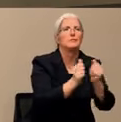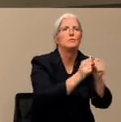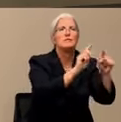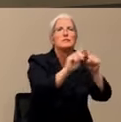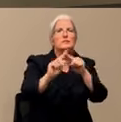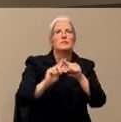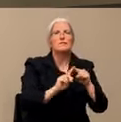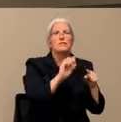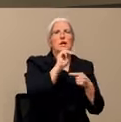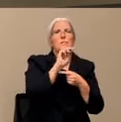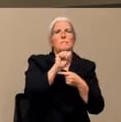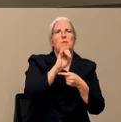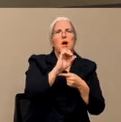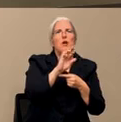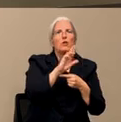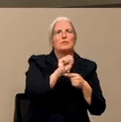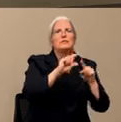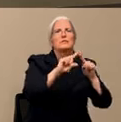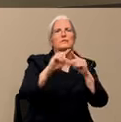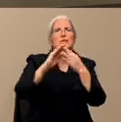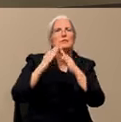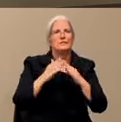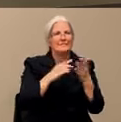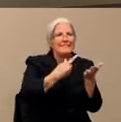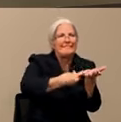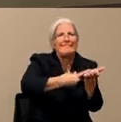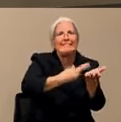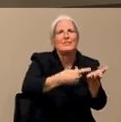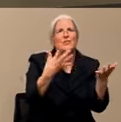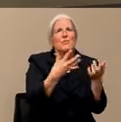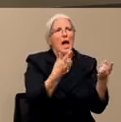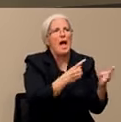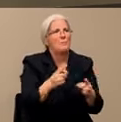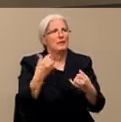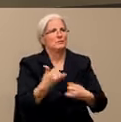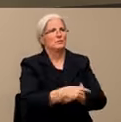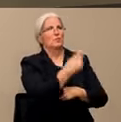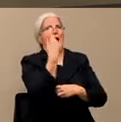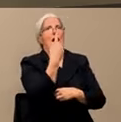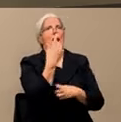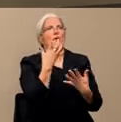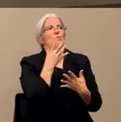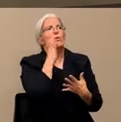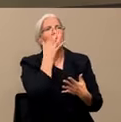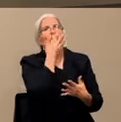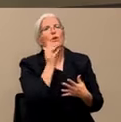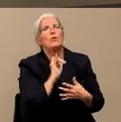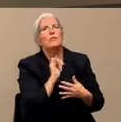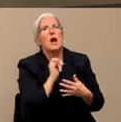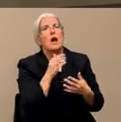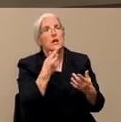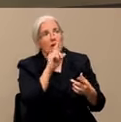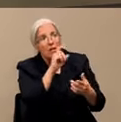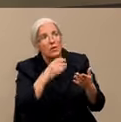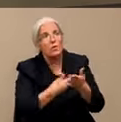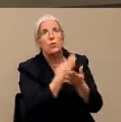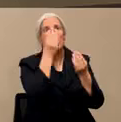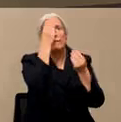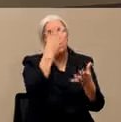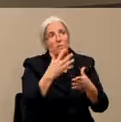go over the current situation and updates. And we're in constant